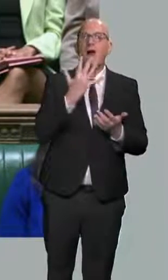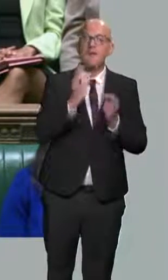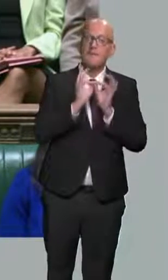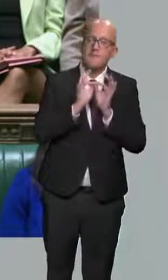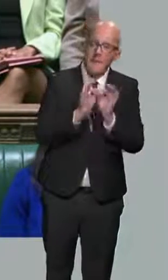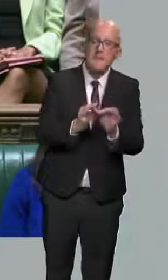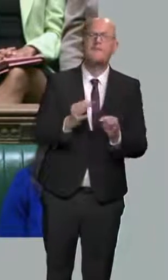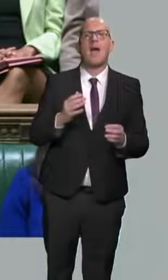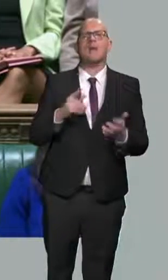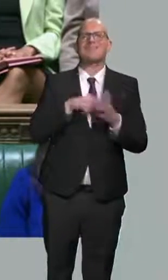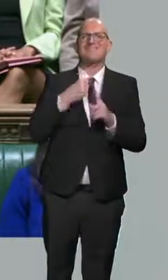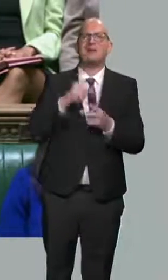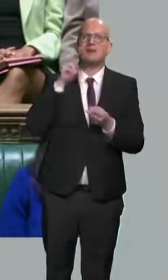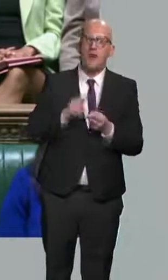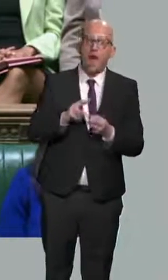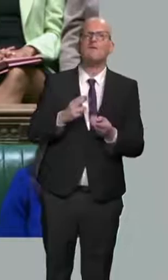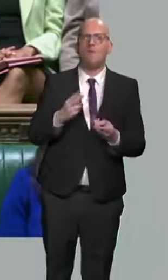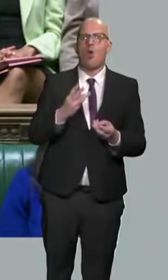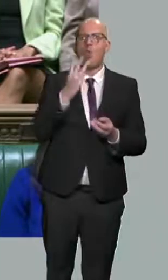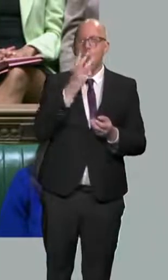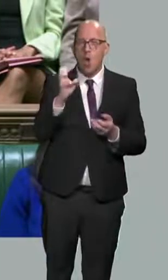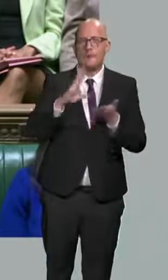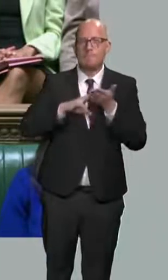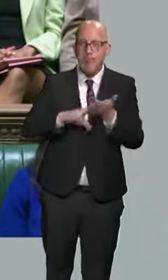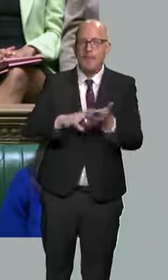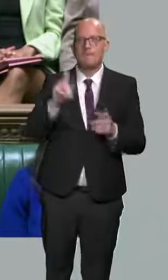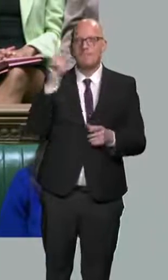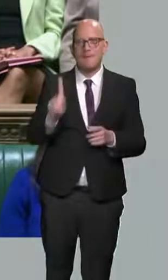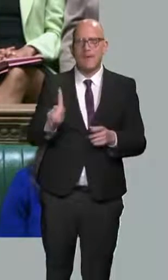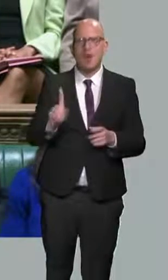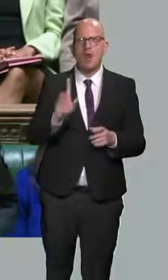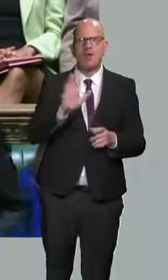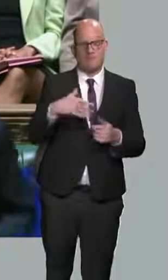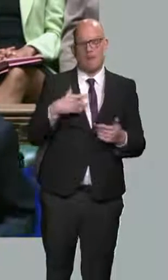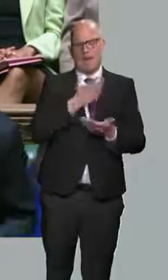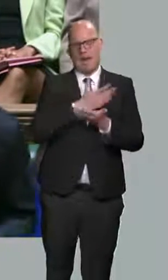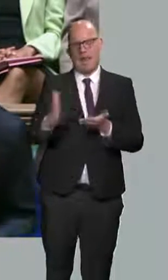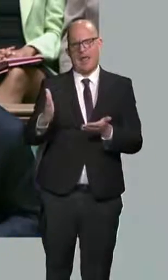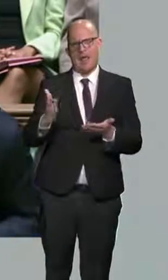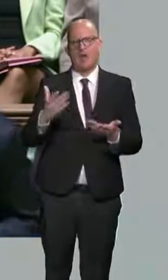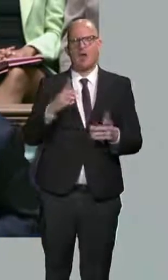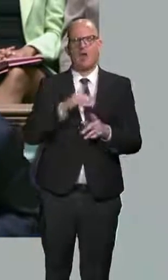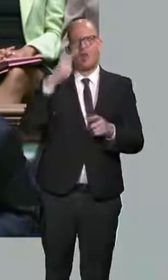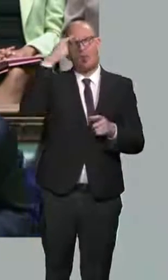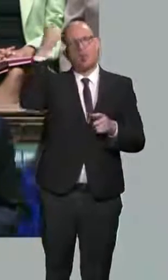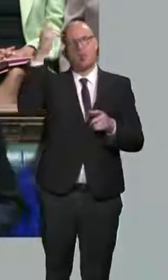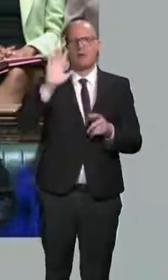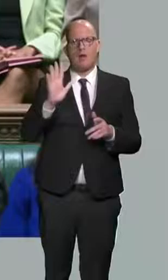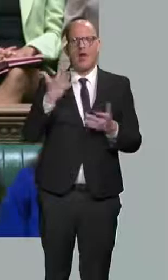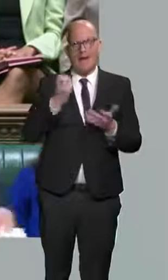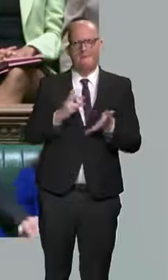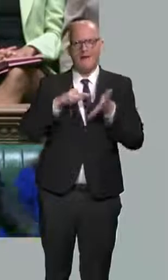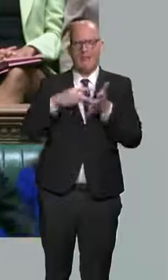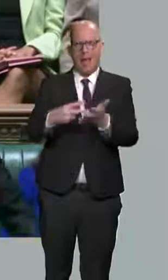million people. And let me be clear with the House, it is fully costed and fully paid for in the plans announced